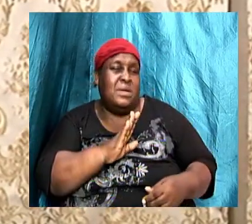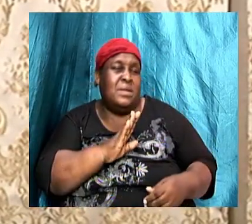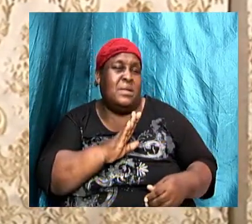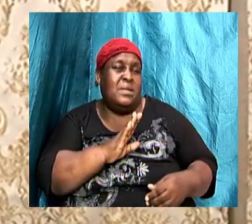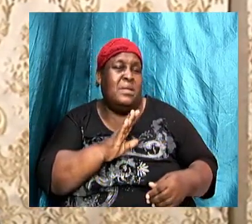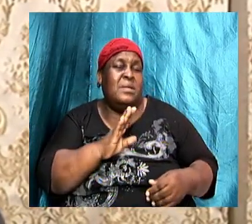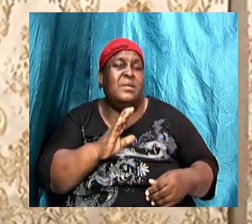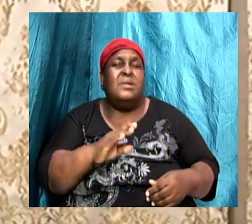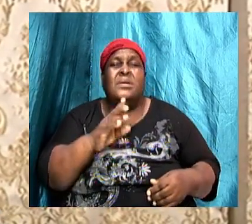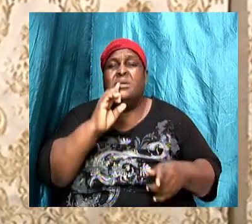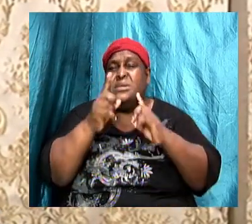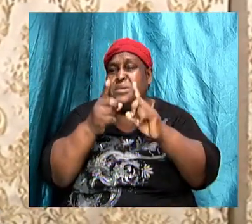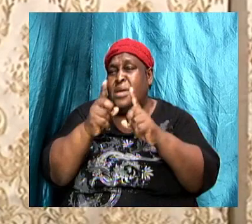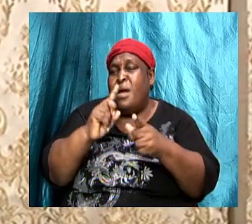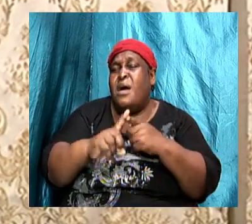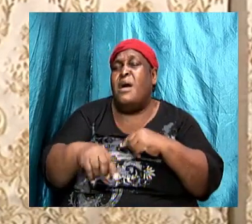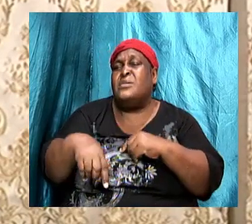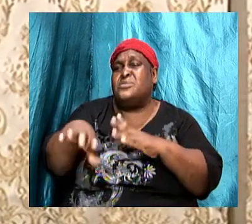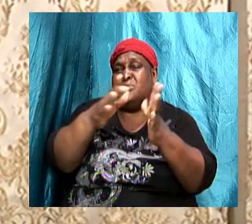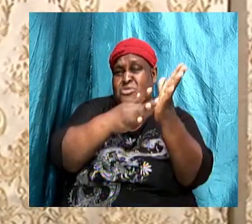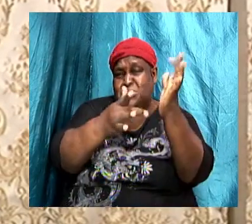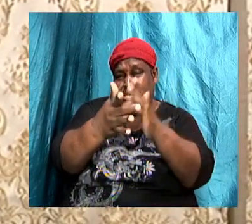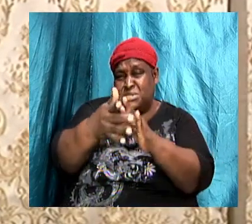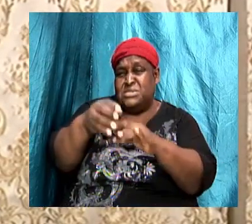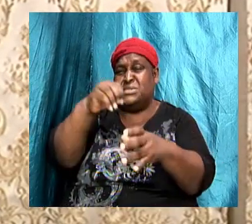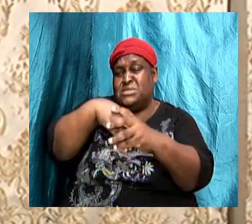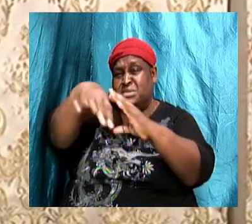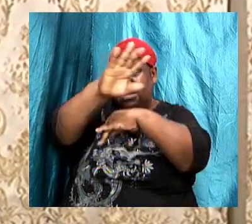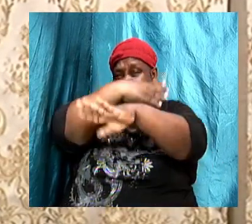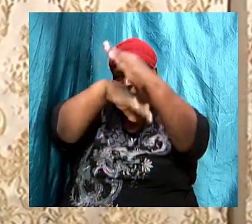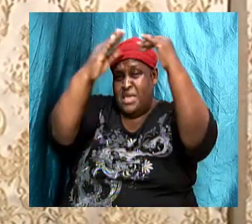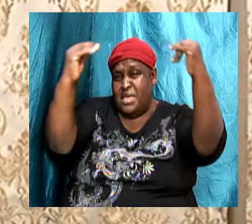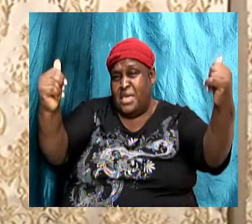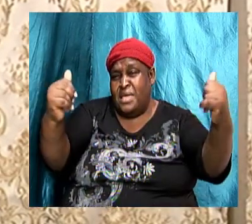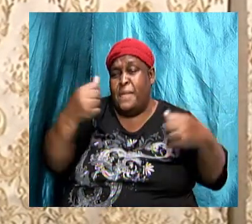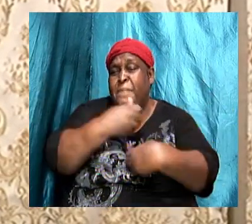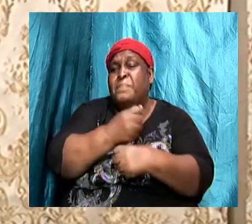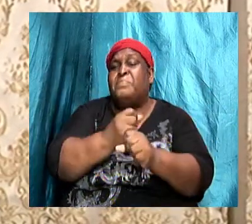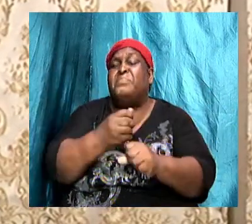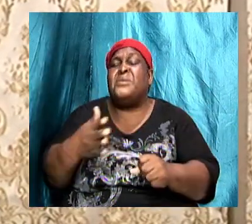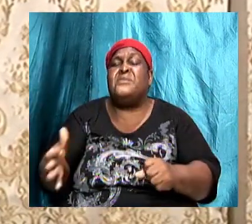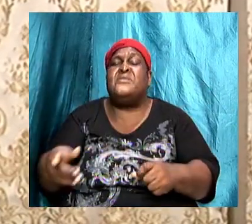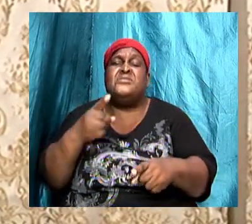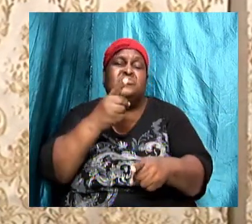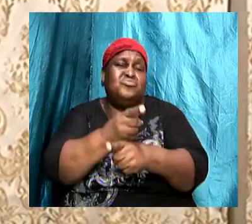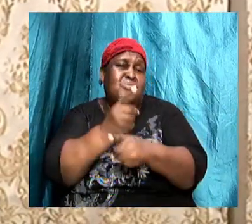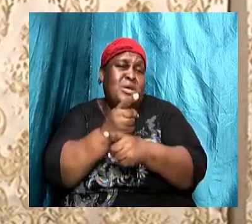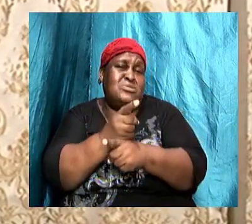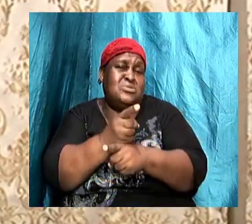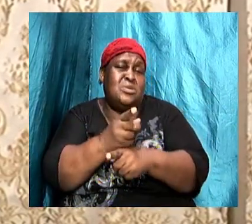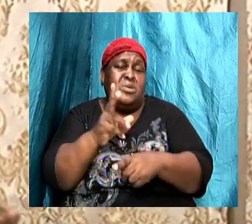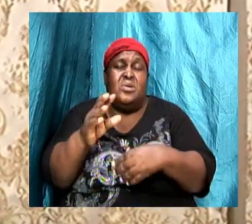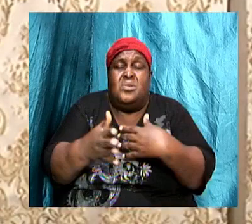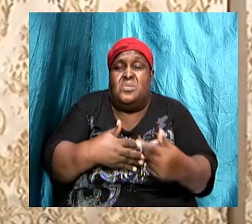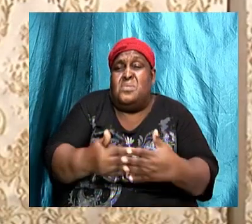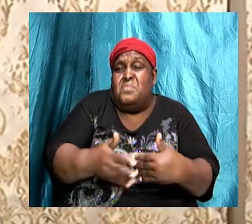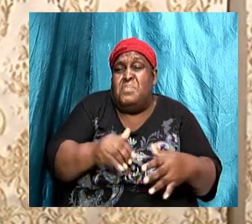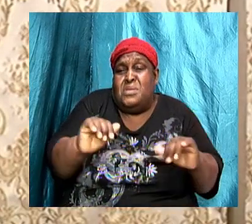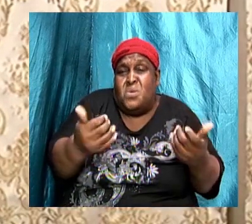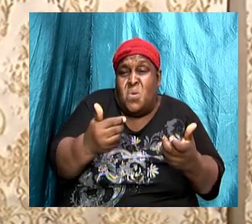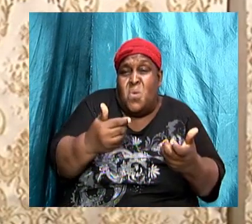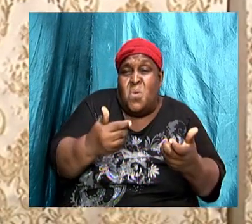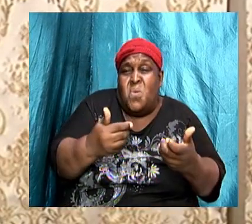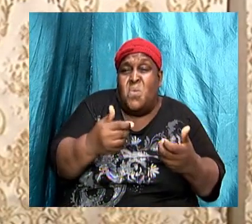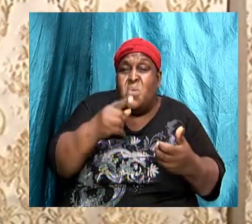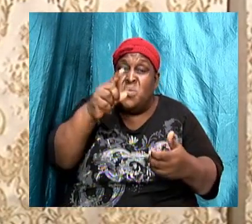Let's talk to our father in heaven and make things right. Because no matter how we spin it,